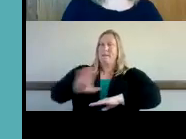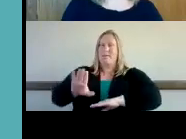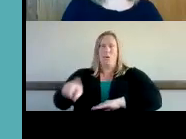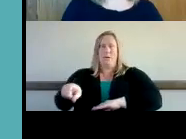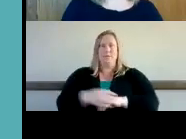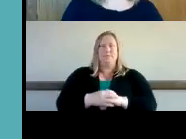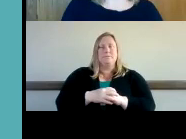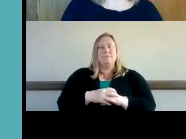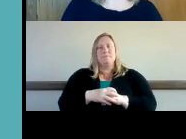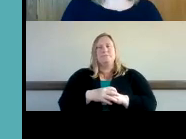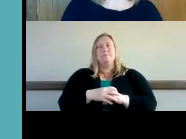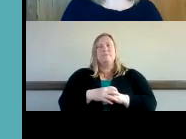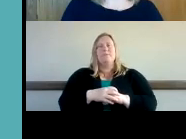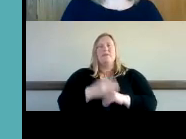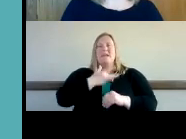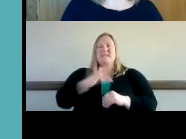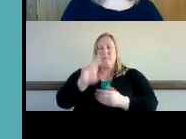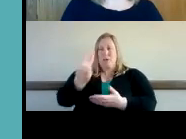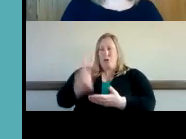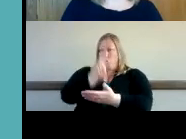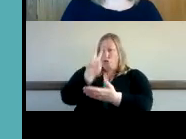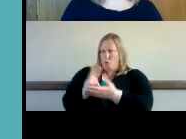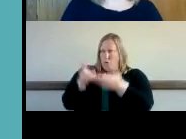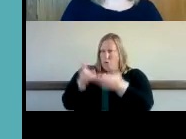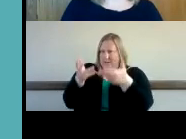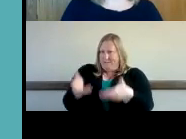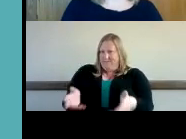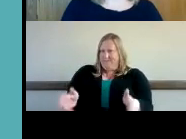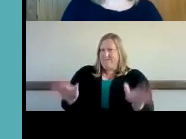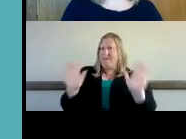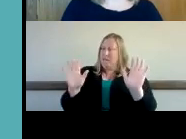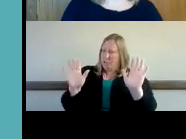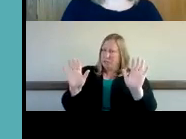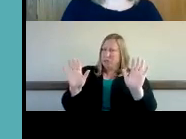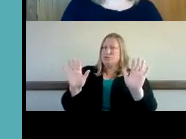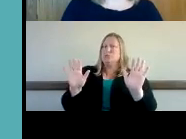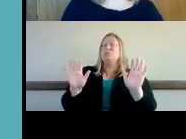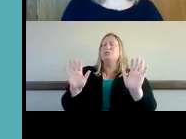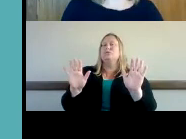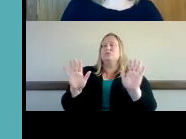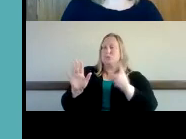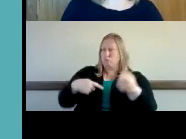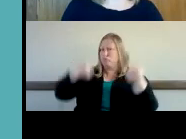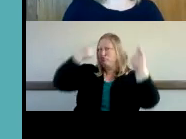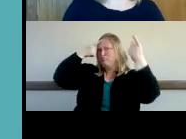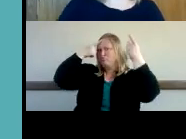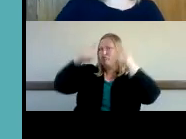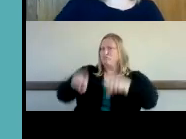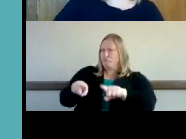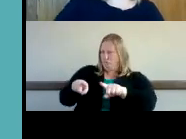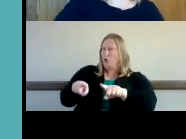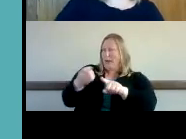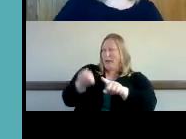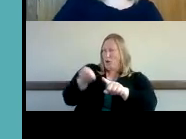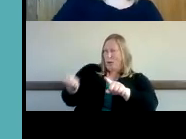usually by the end of the assessment the assessor and the consumer are in agreement about the equipment and what